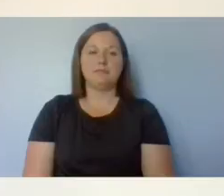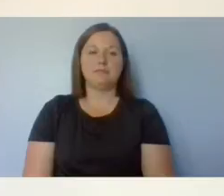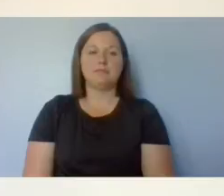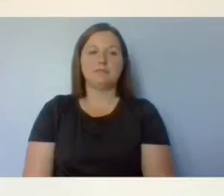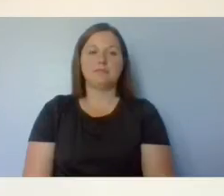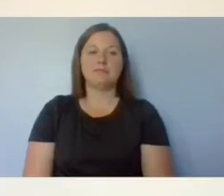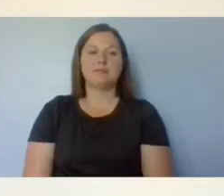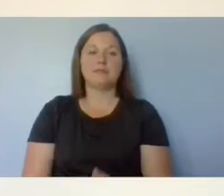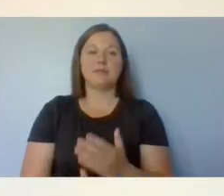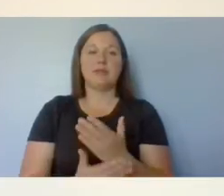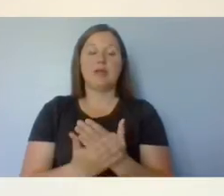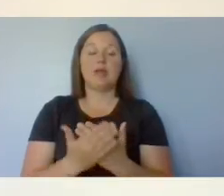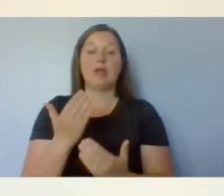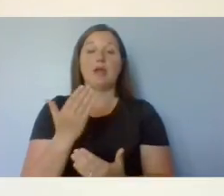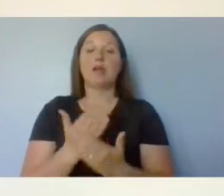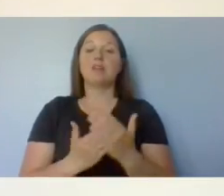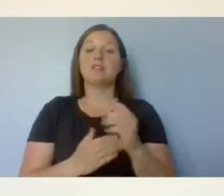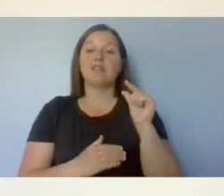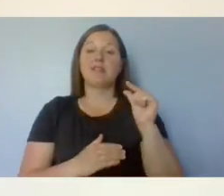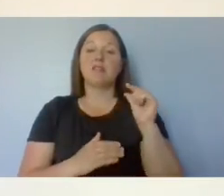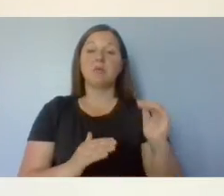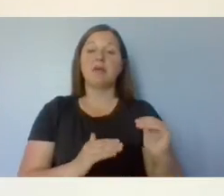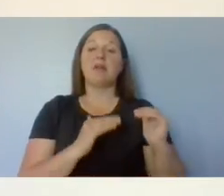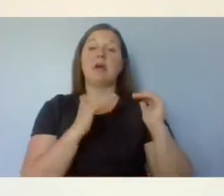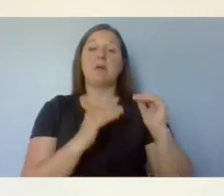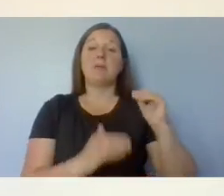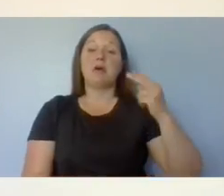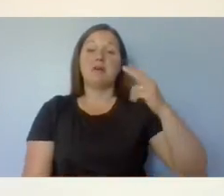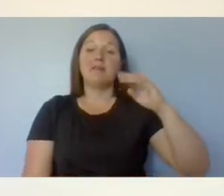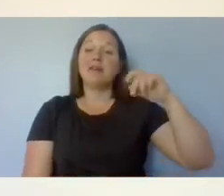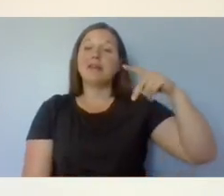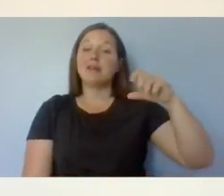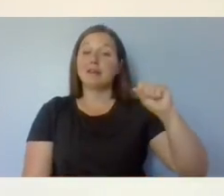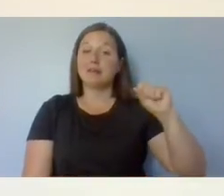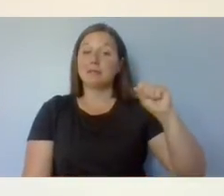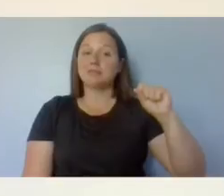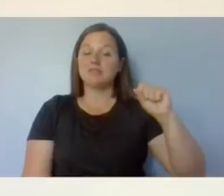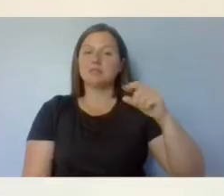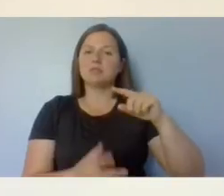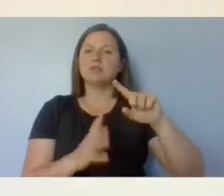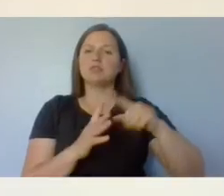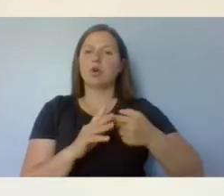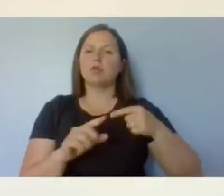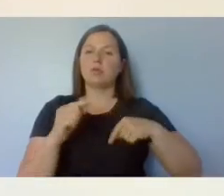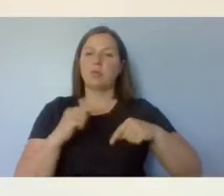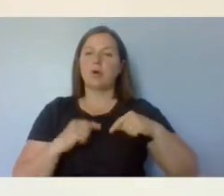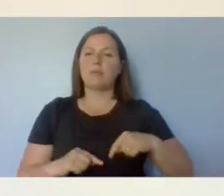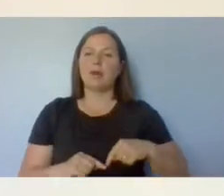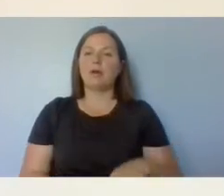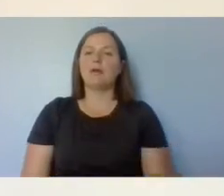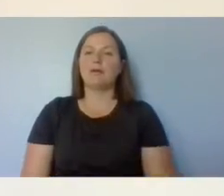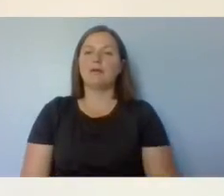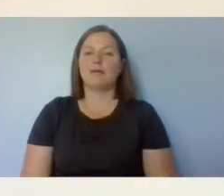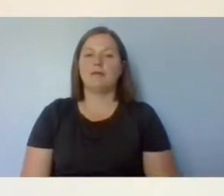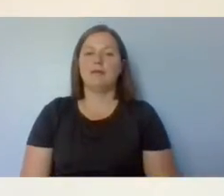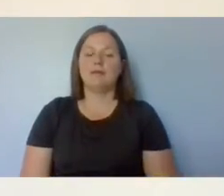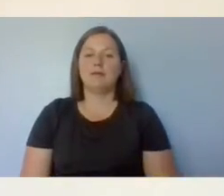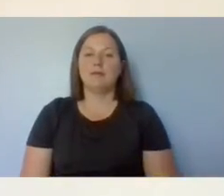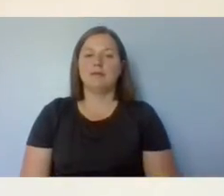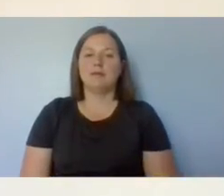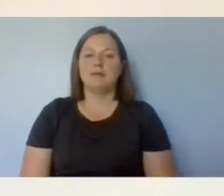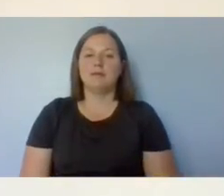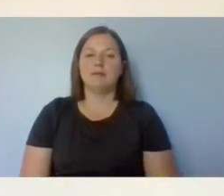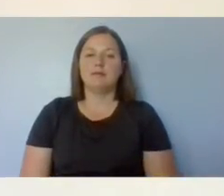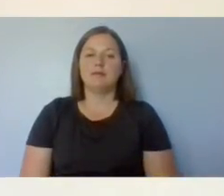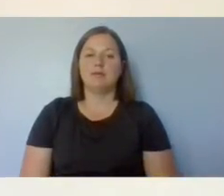walk right above the hips. Start to walk your feet back and move